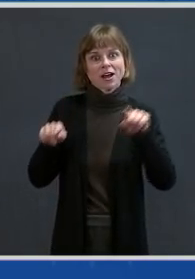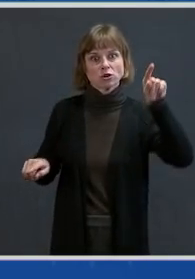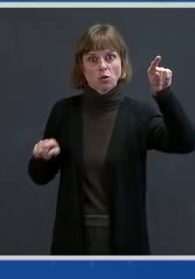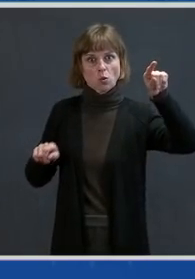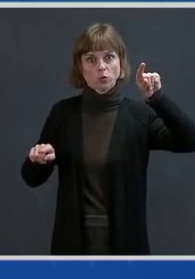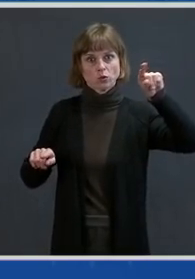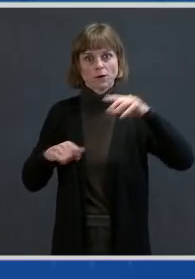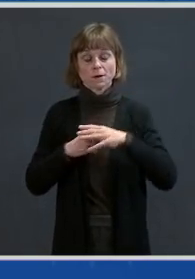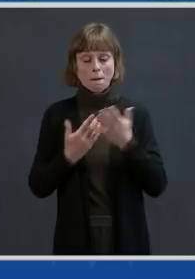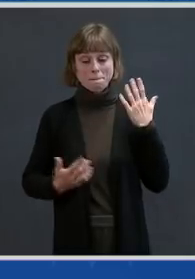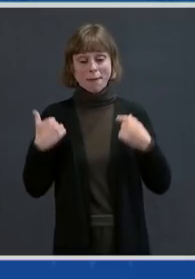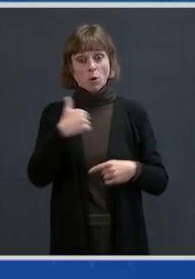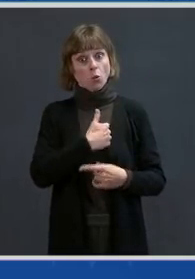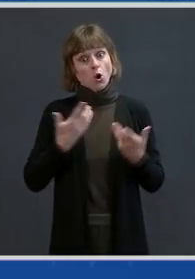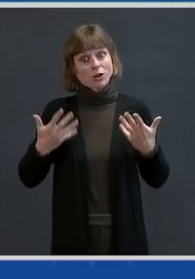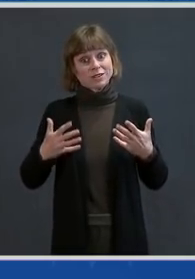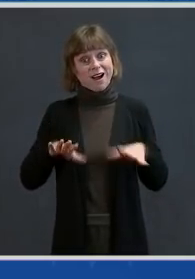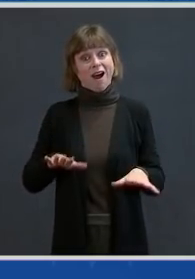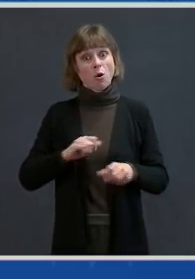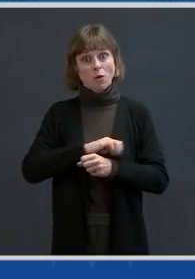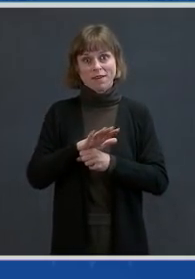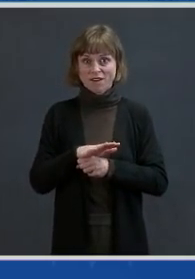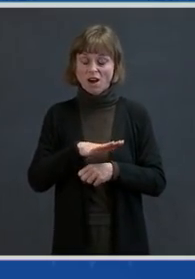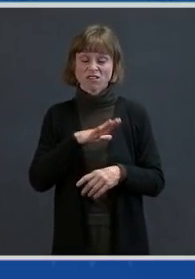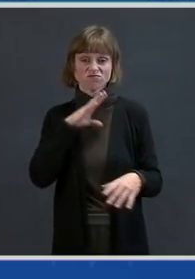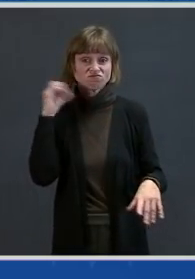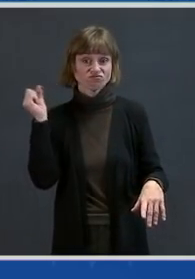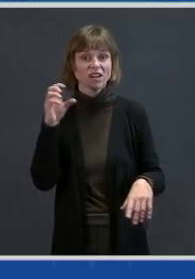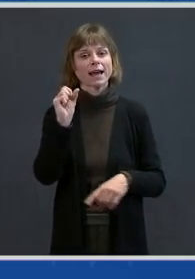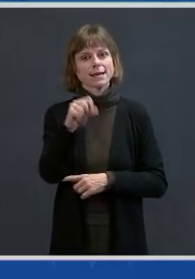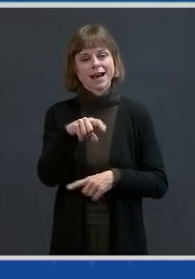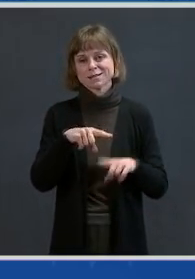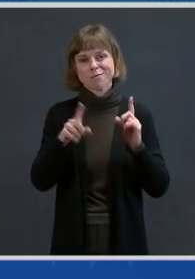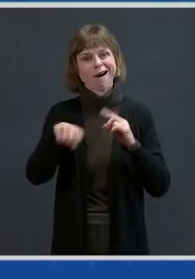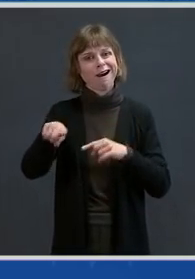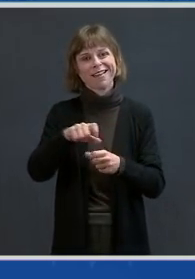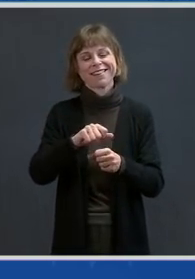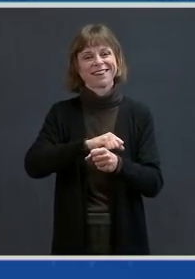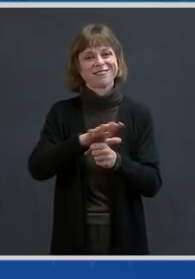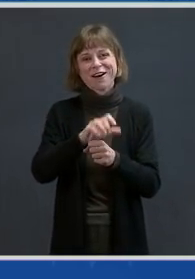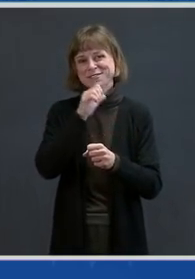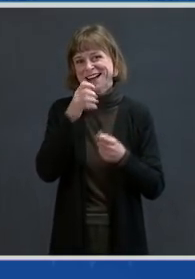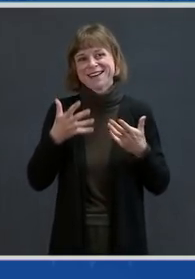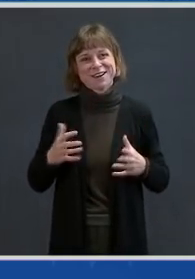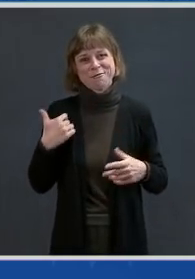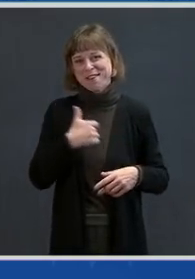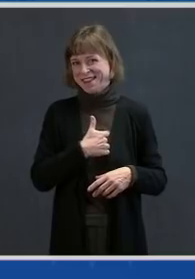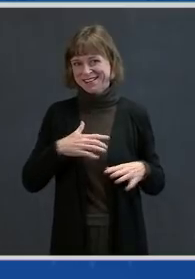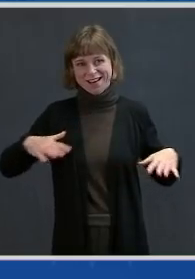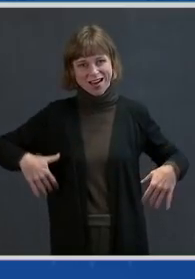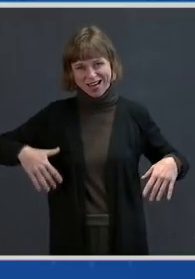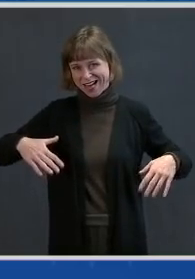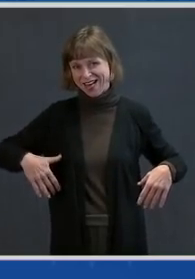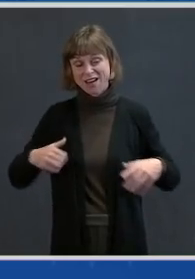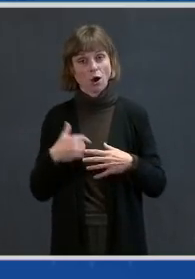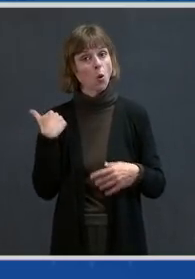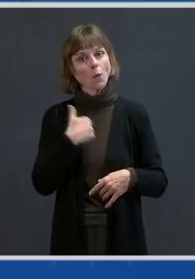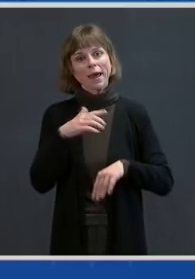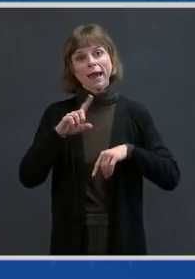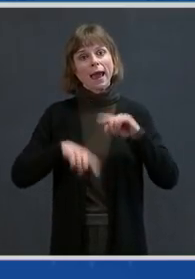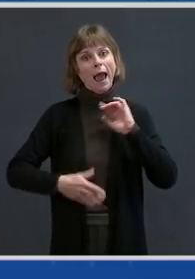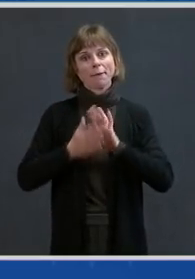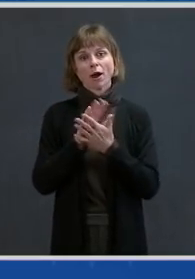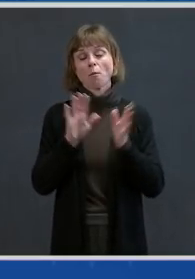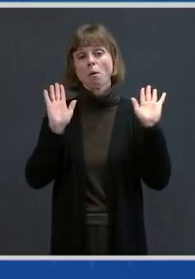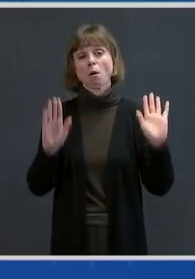with the virus, but clearly the virus is not done with us. We cannot get comfortable or give in to a false sense of security